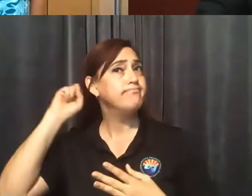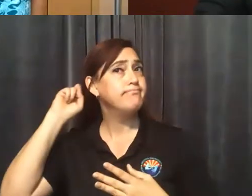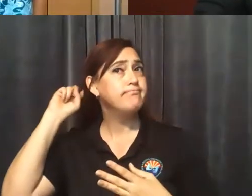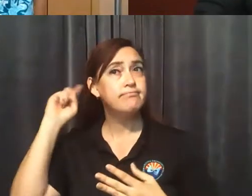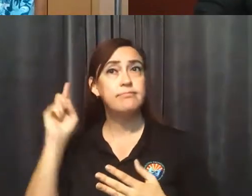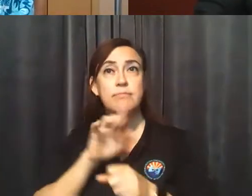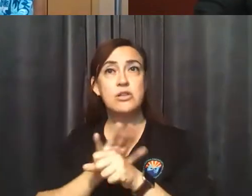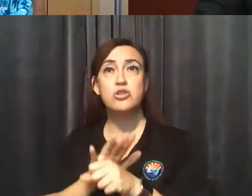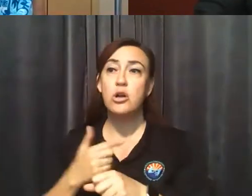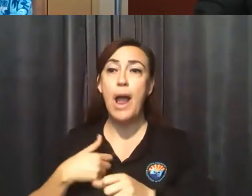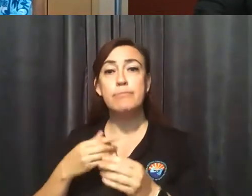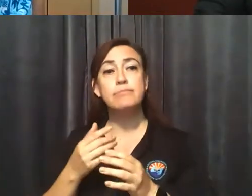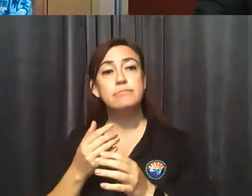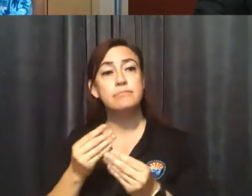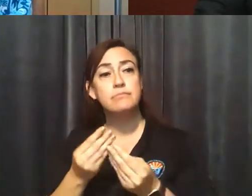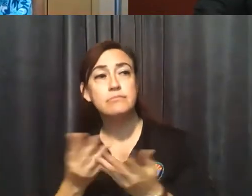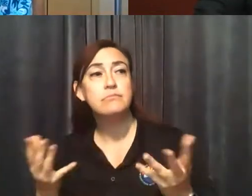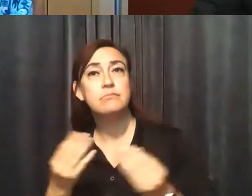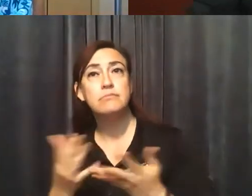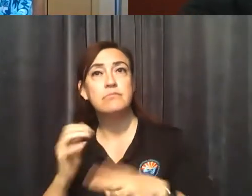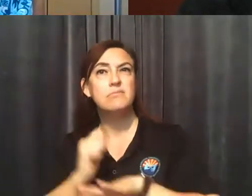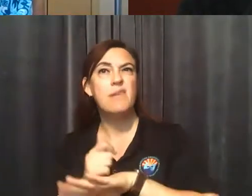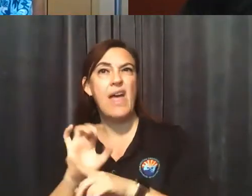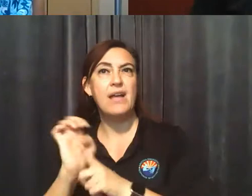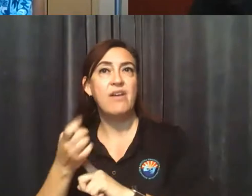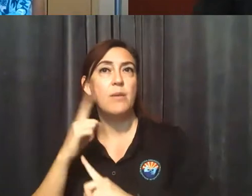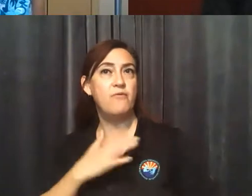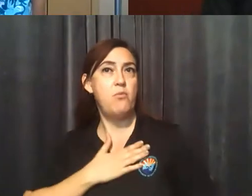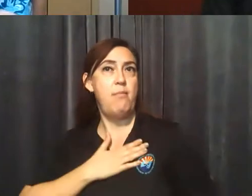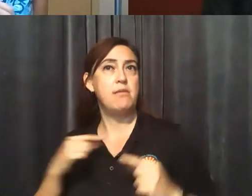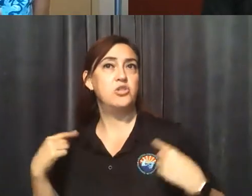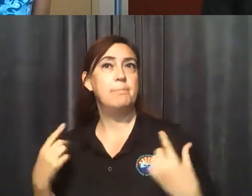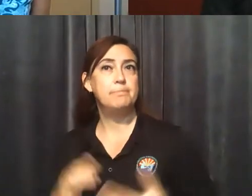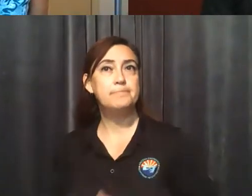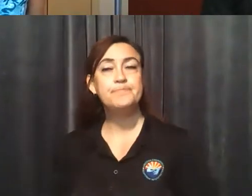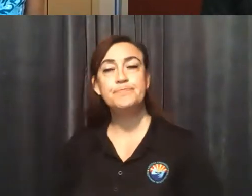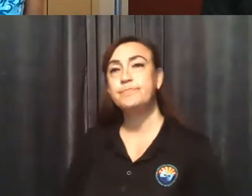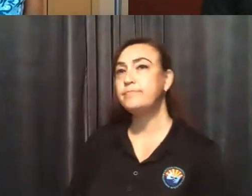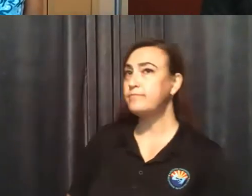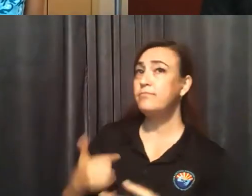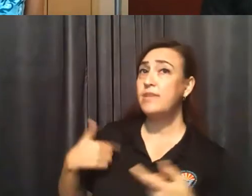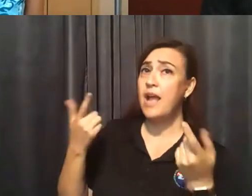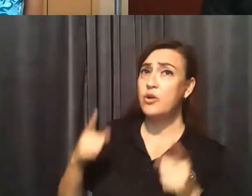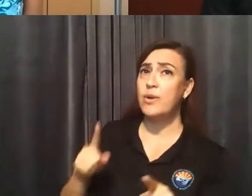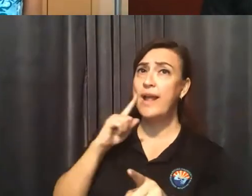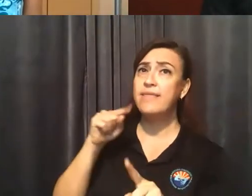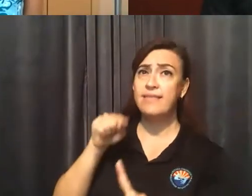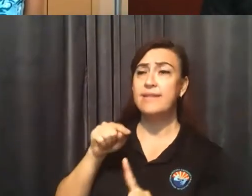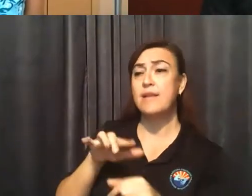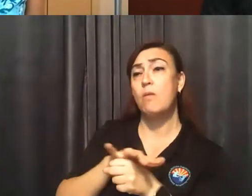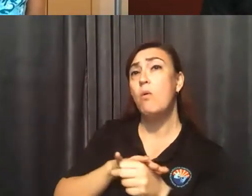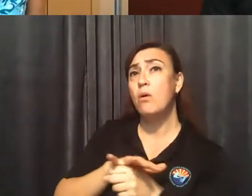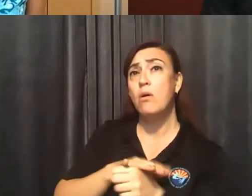of environment is in place. Yeah. And I agree. I think that that's where we're at here on a local level.